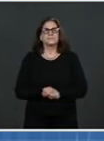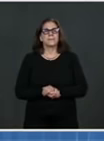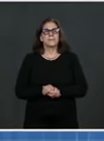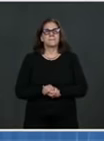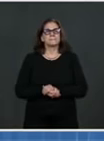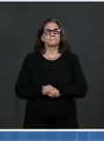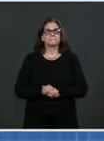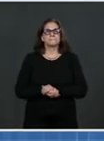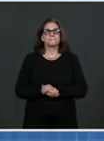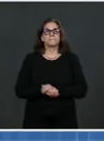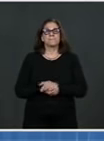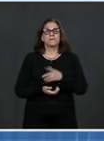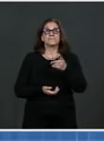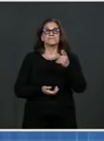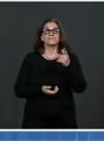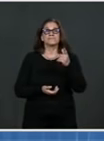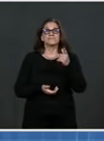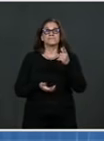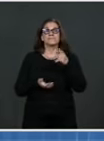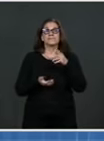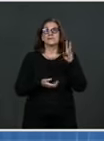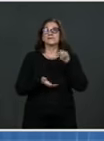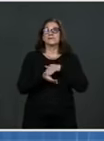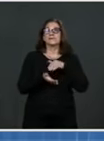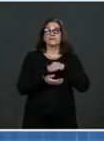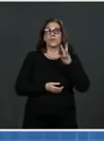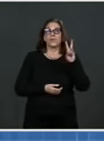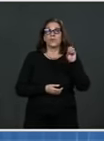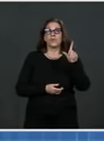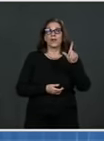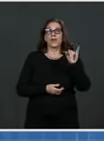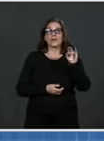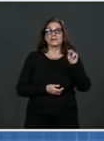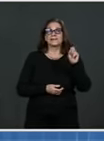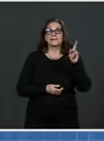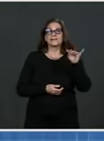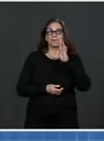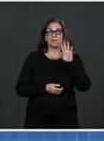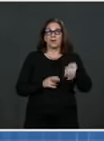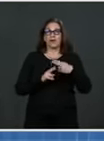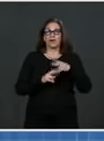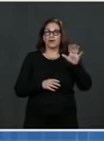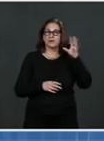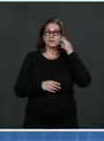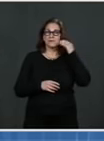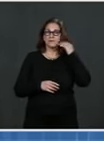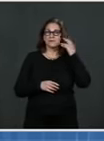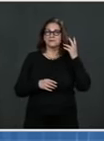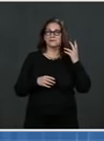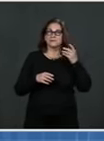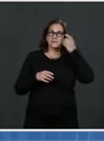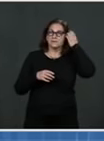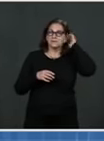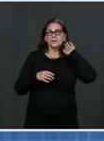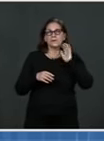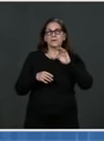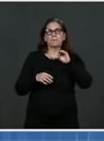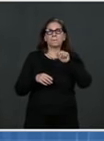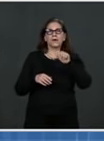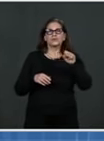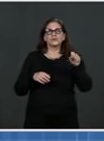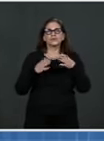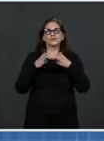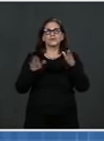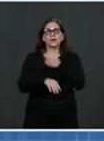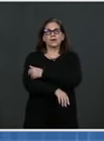Walensky said in her experience at Mass General, the same at the NIH Clinical Center. This is a very, very